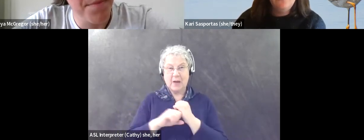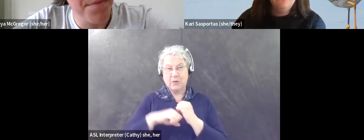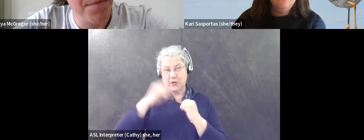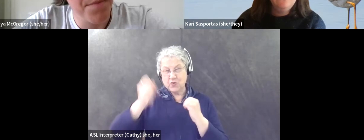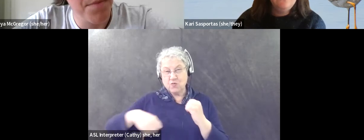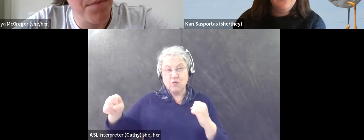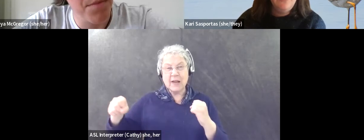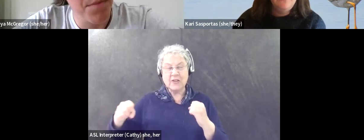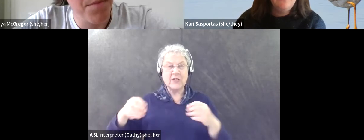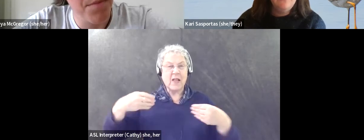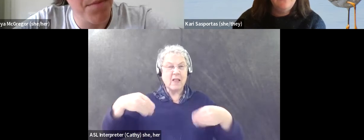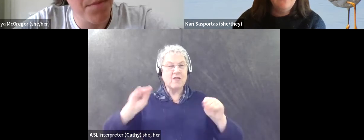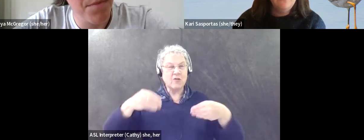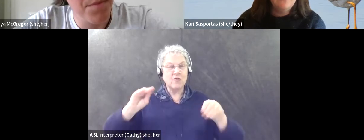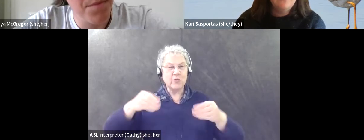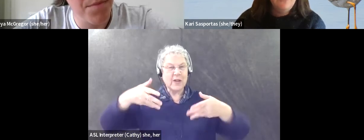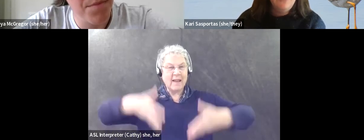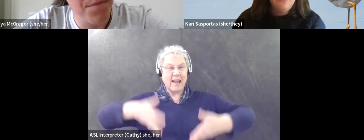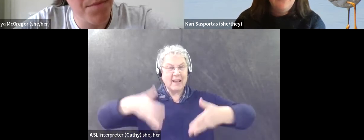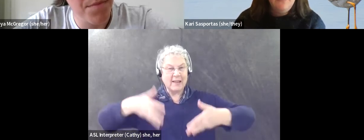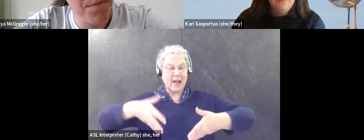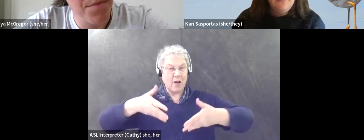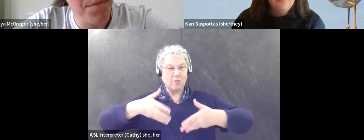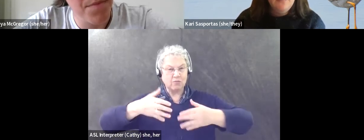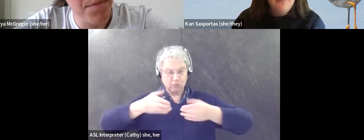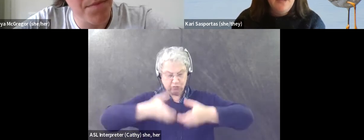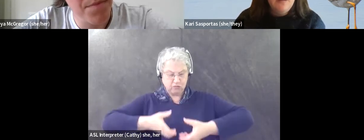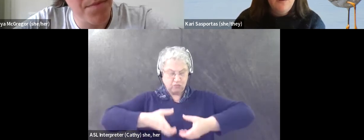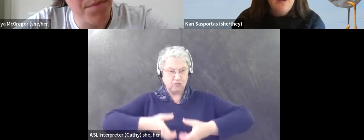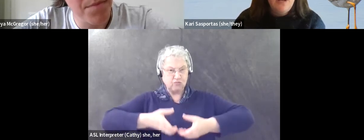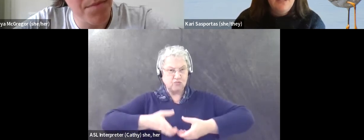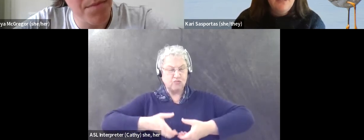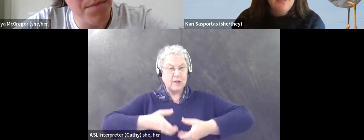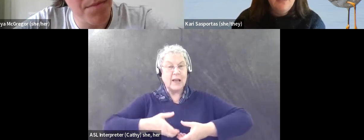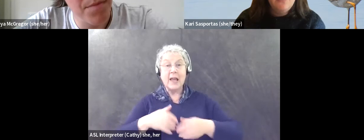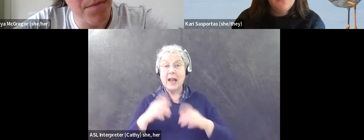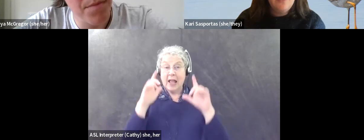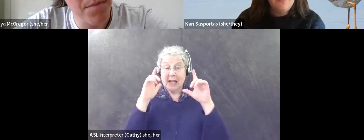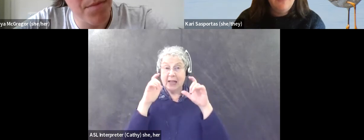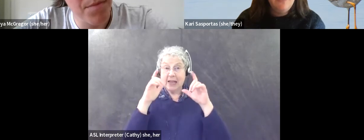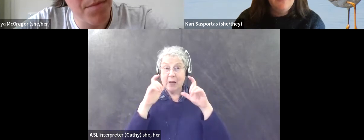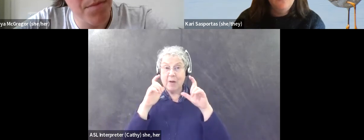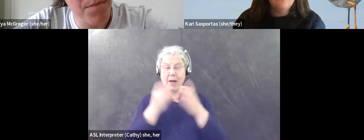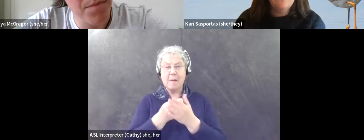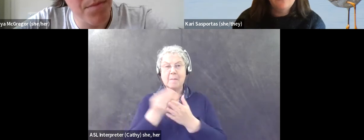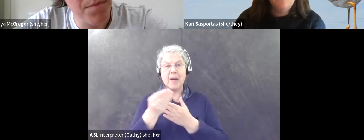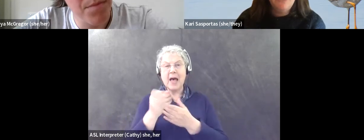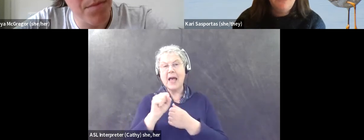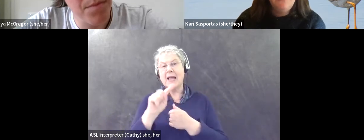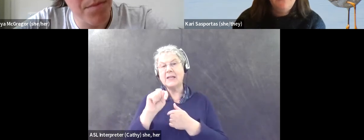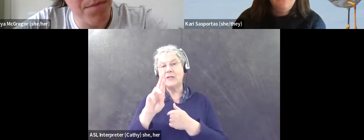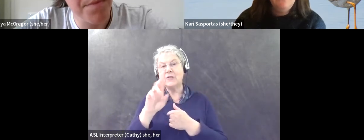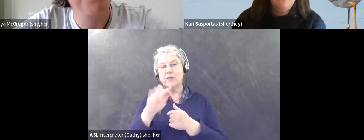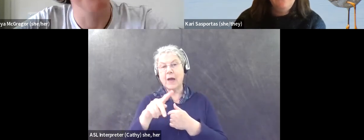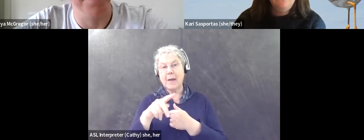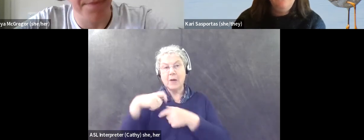they're pretty loose. So they hang down a little lower. And then with the camera, I got a strap that I can wear cross body.